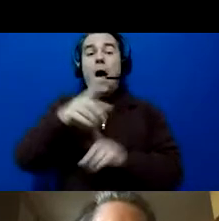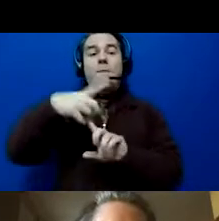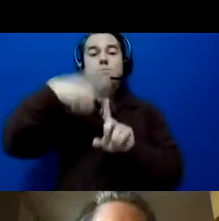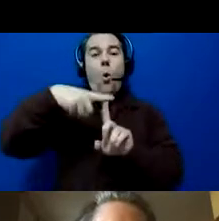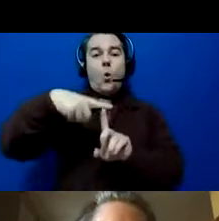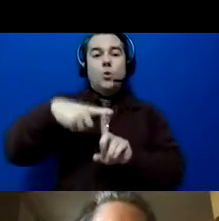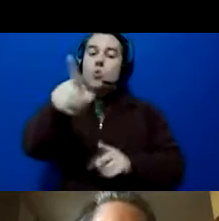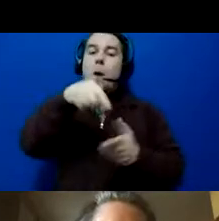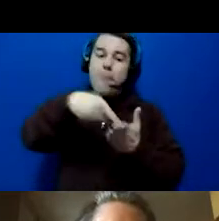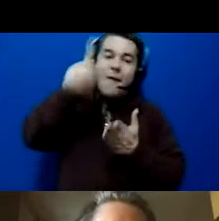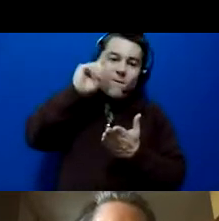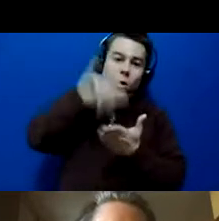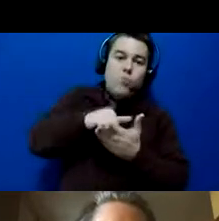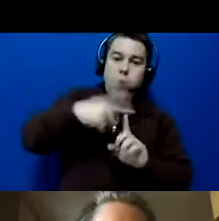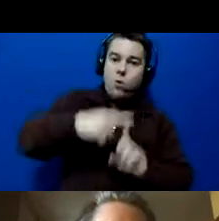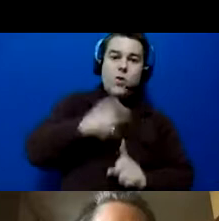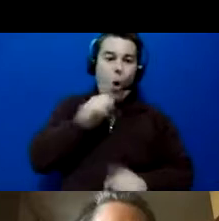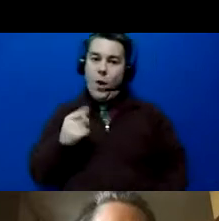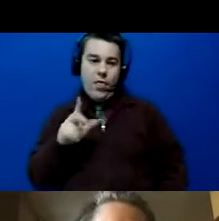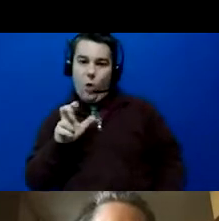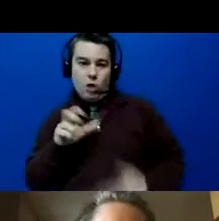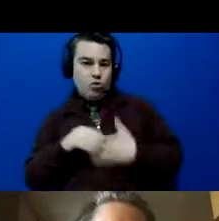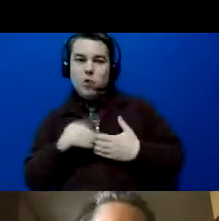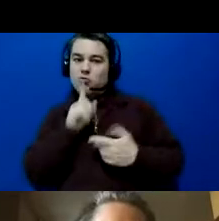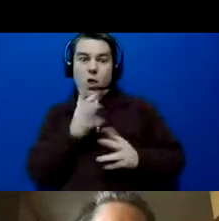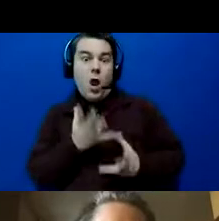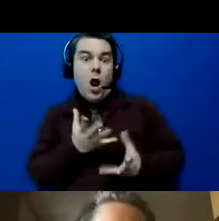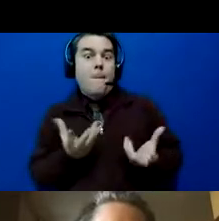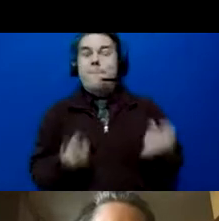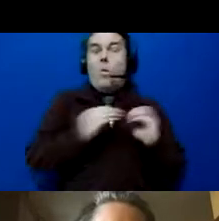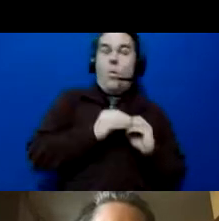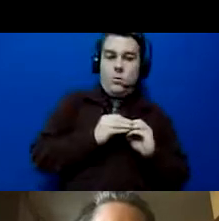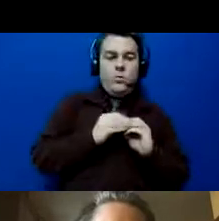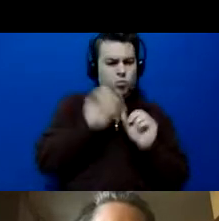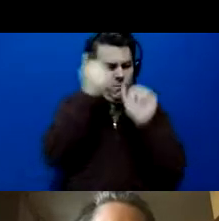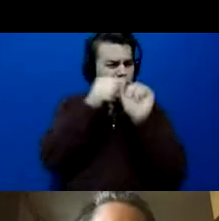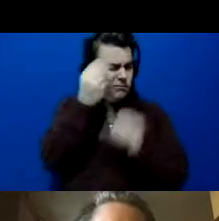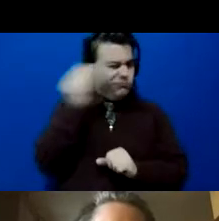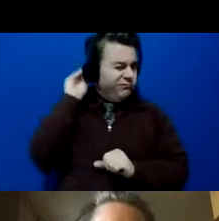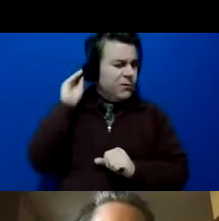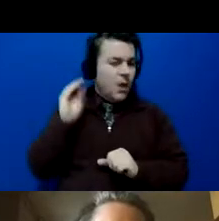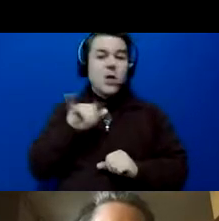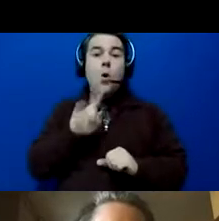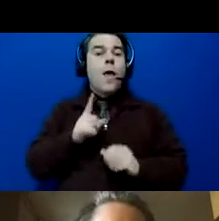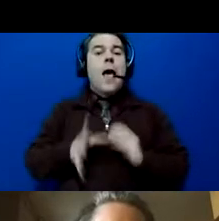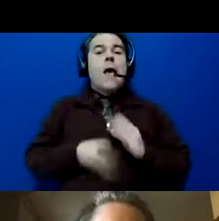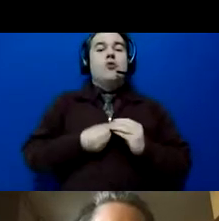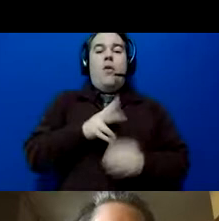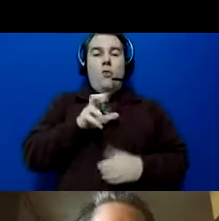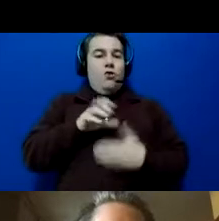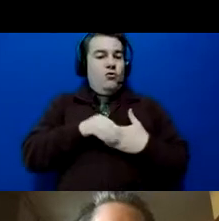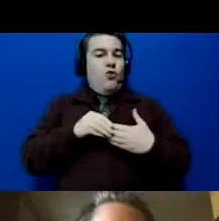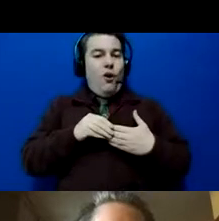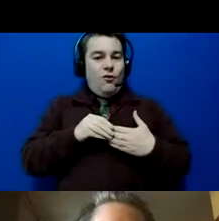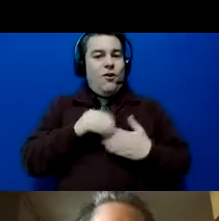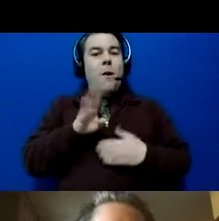it's not just $300. You get way more than that. So keep that in mind. That's just an extra $300 bonus that Plexus is